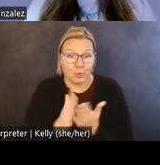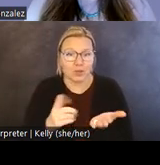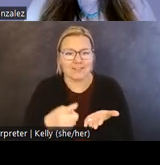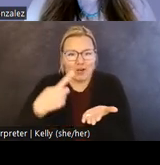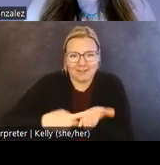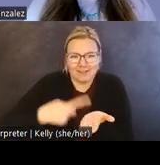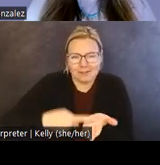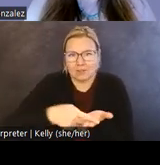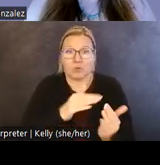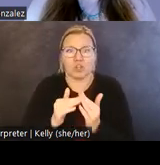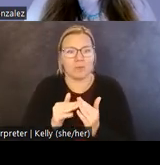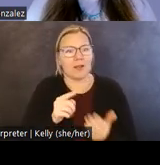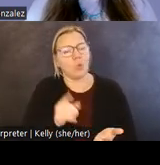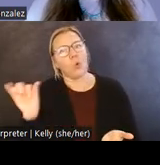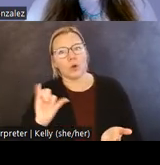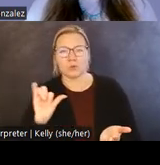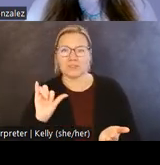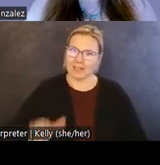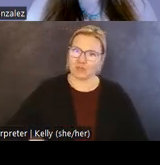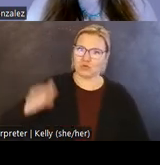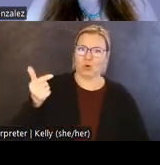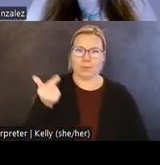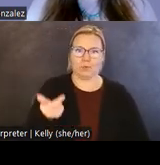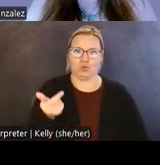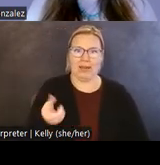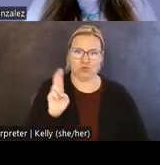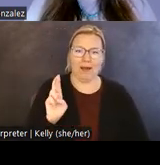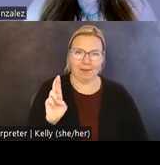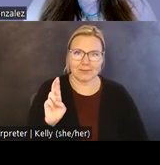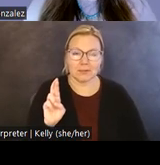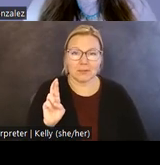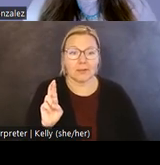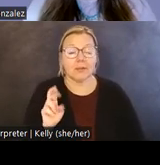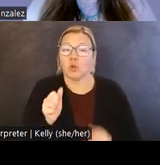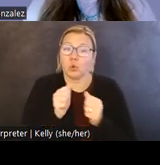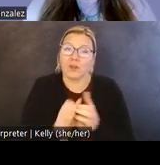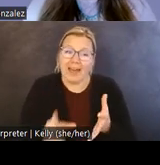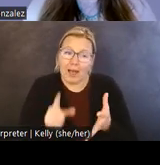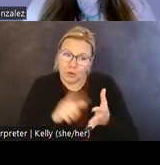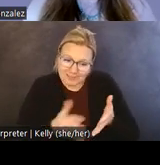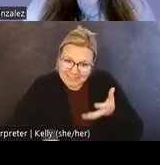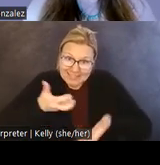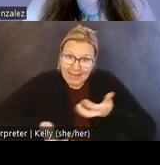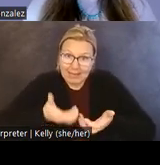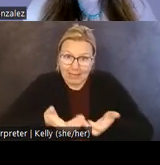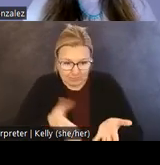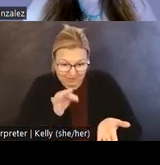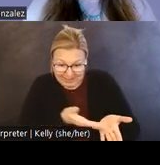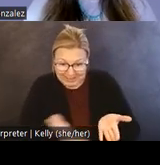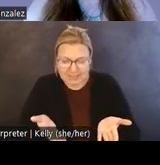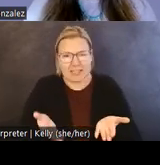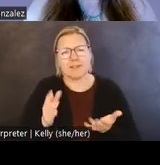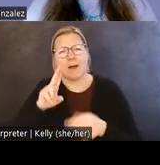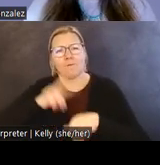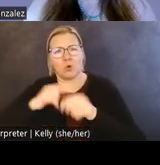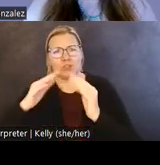about what it was like to grow up Grand Ronde. Certainly, without these tools the community would still remember, but the tactile